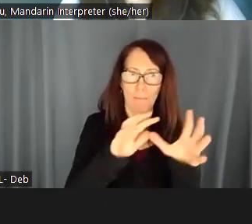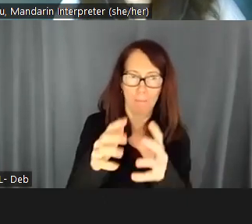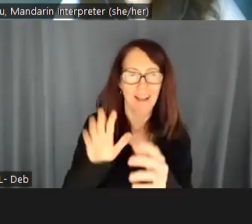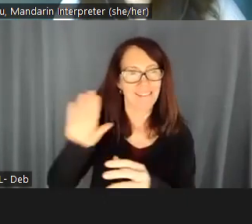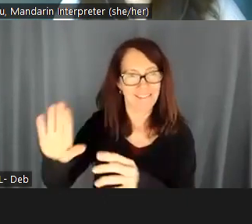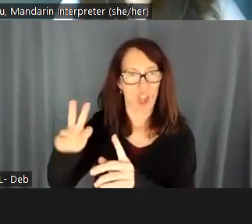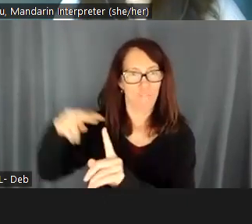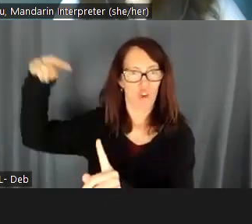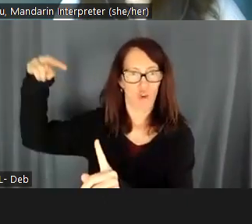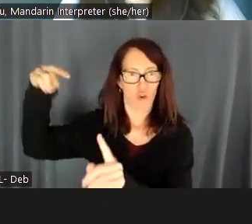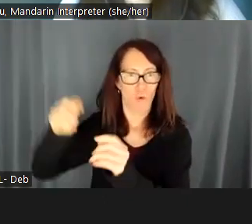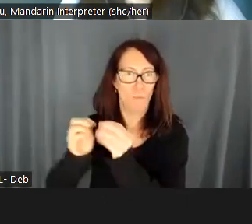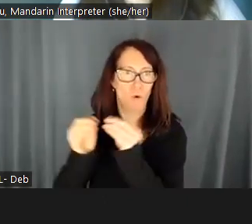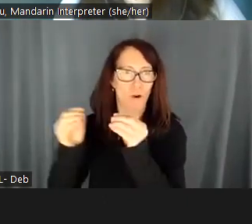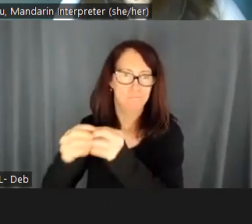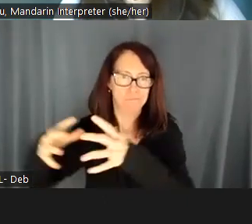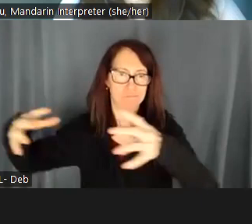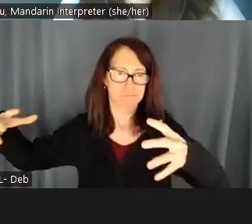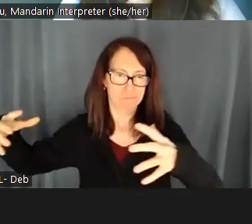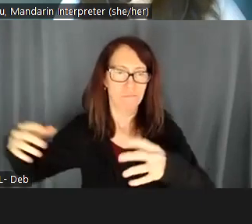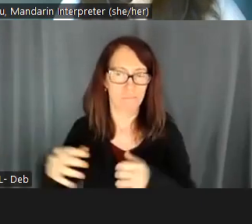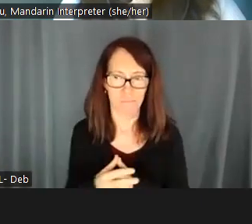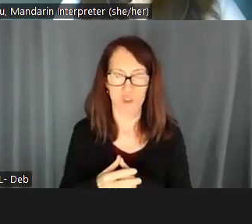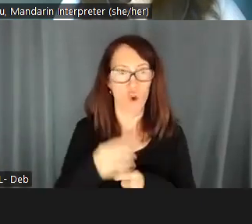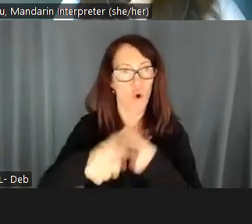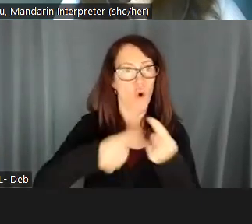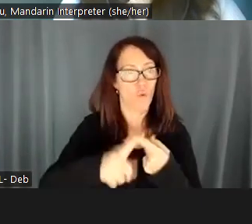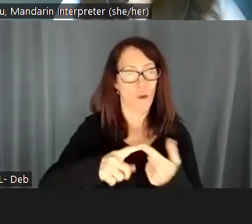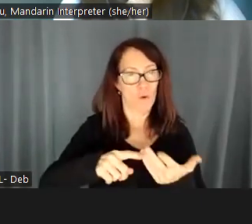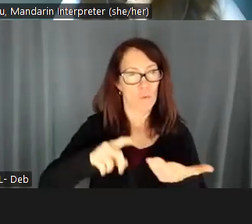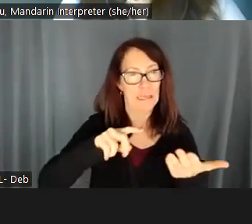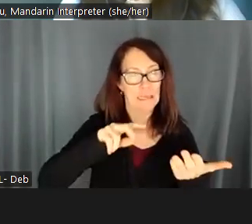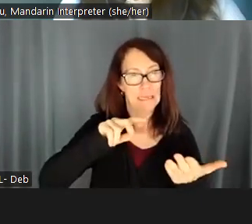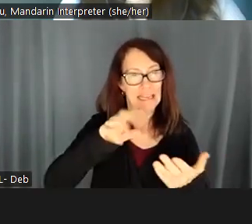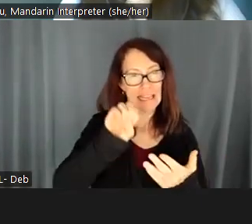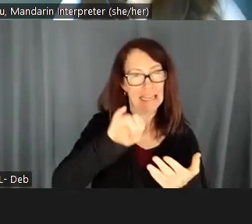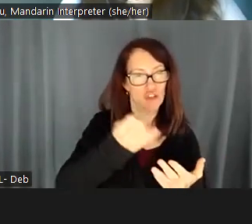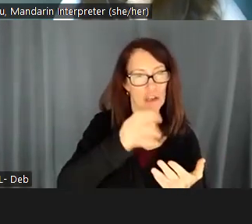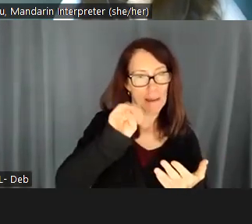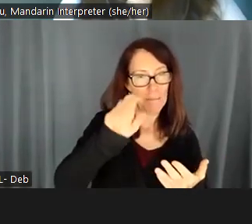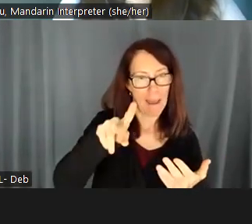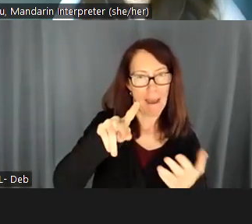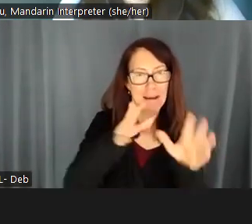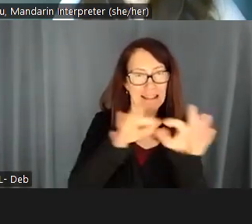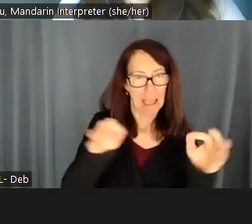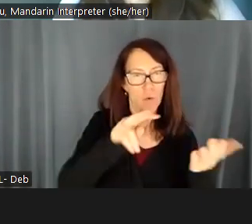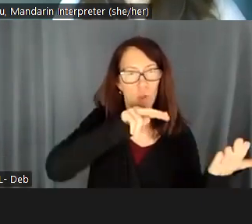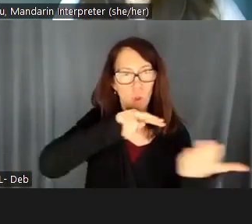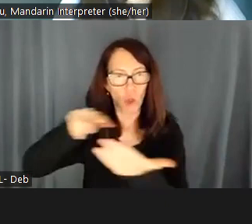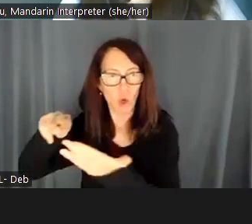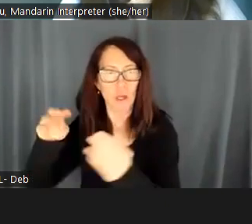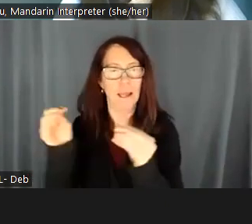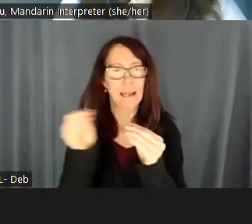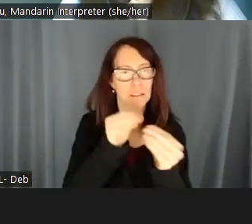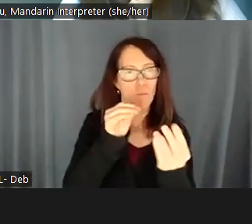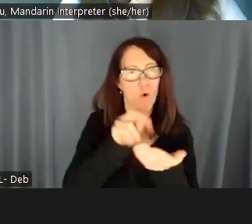the neighborhood granularity. So we when we look at languages on the EJ maps, we're looking at that information through